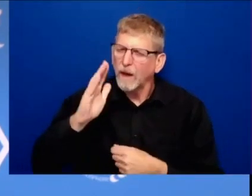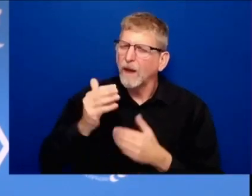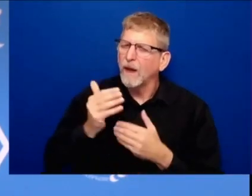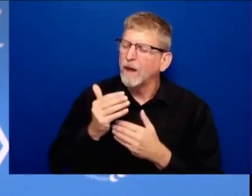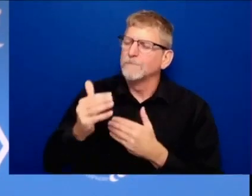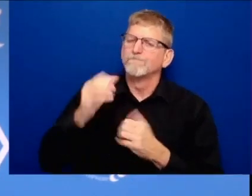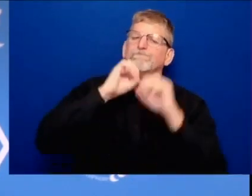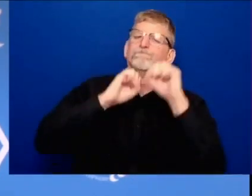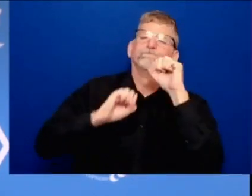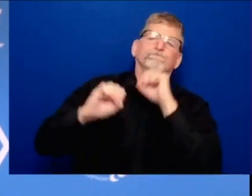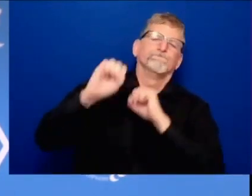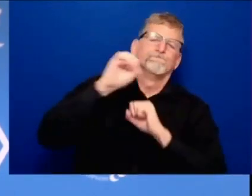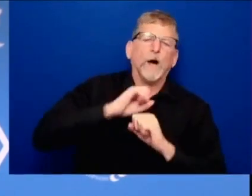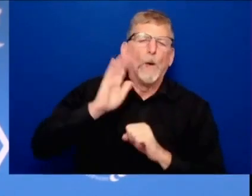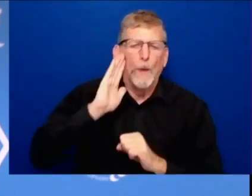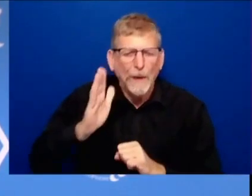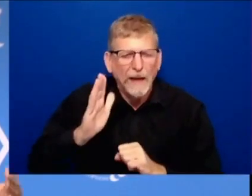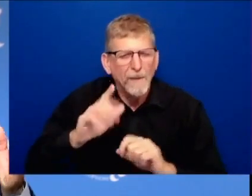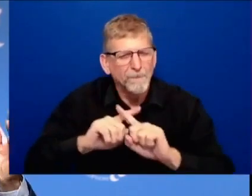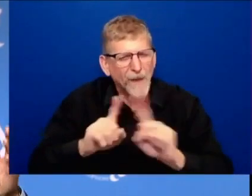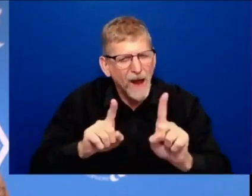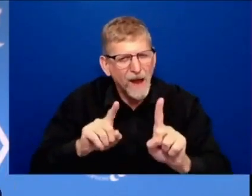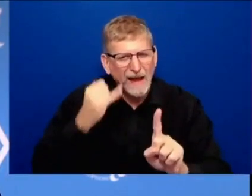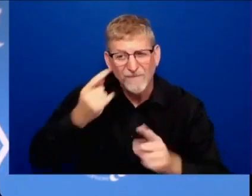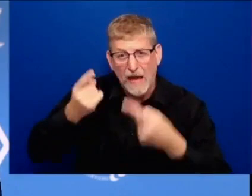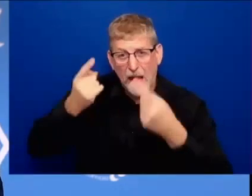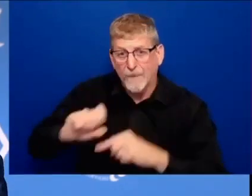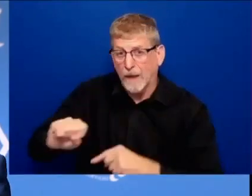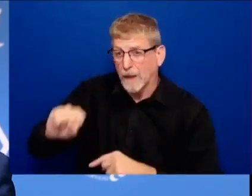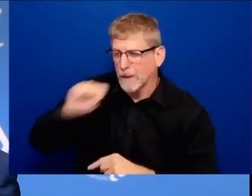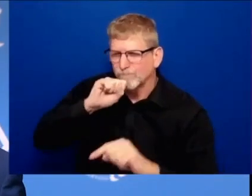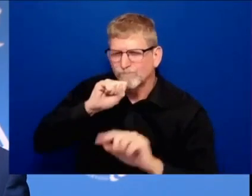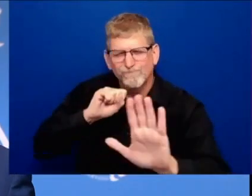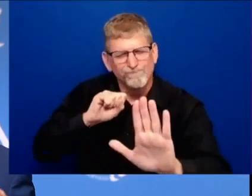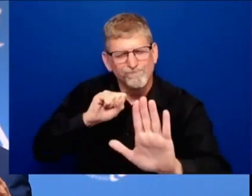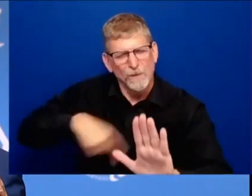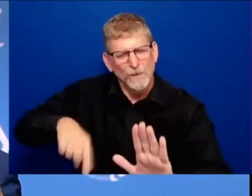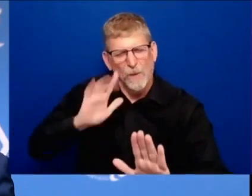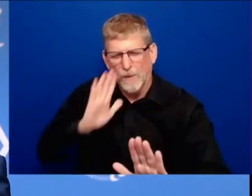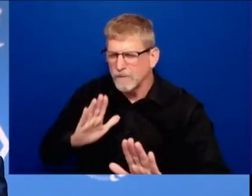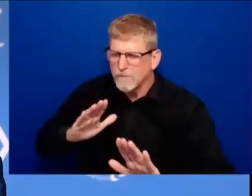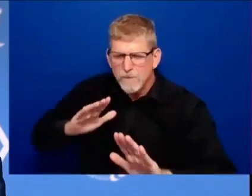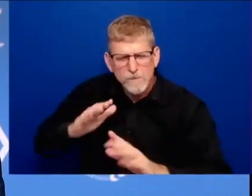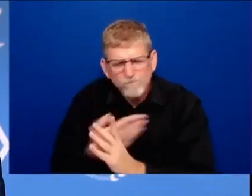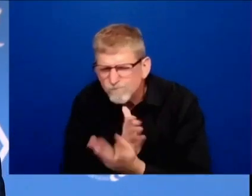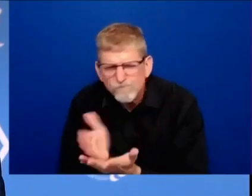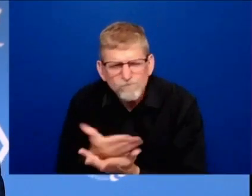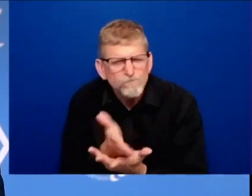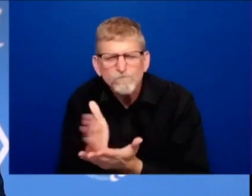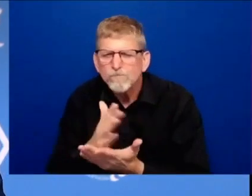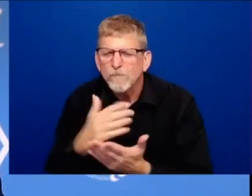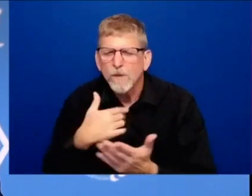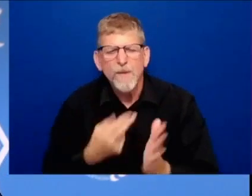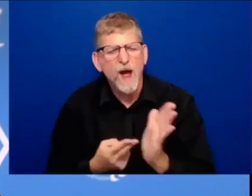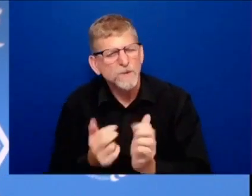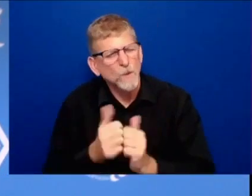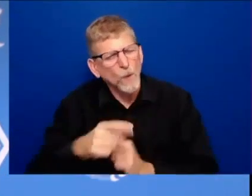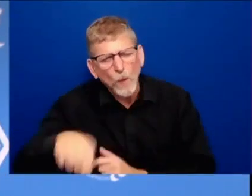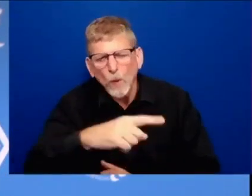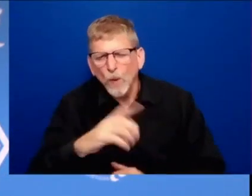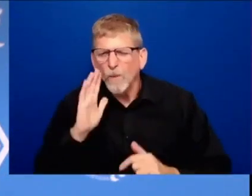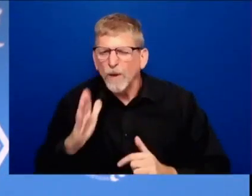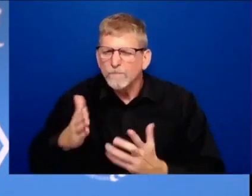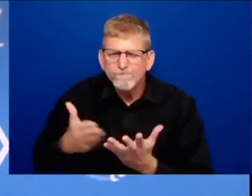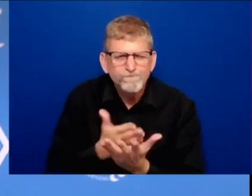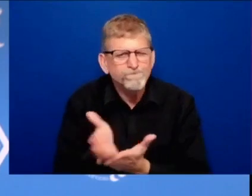what they are but we have to stay vigilant we have to stay focused and for god's sakes